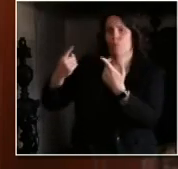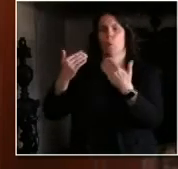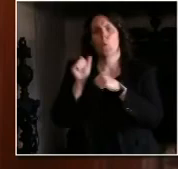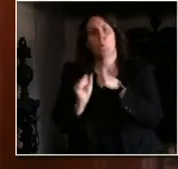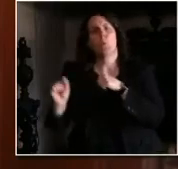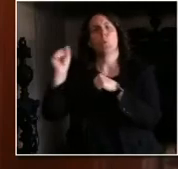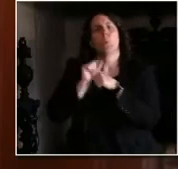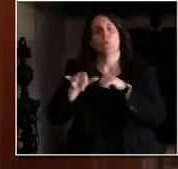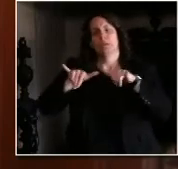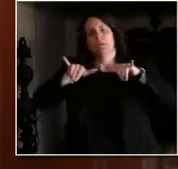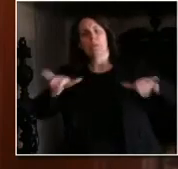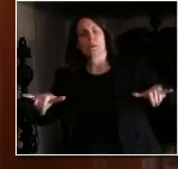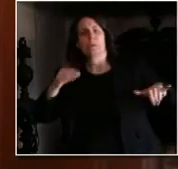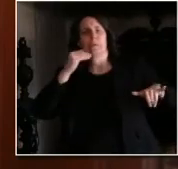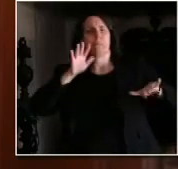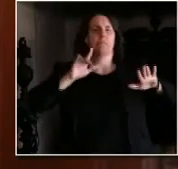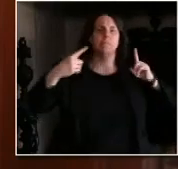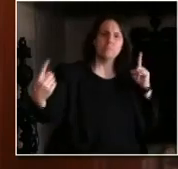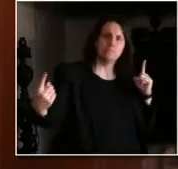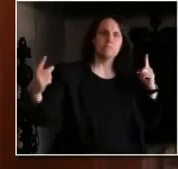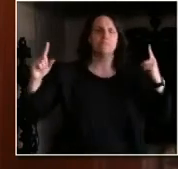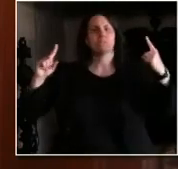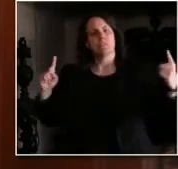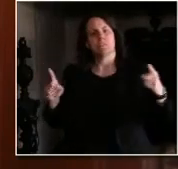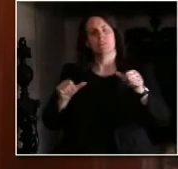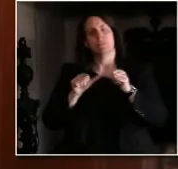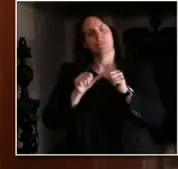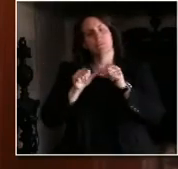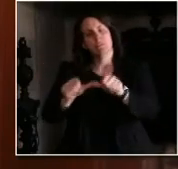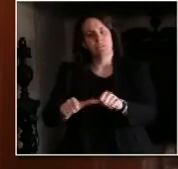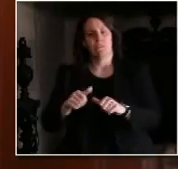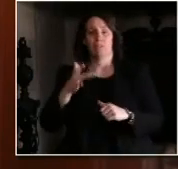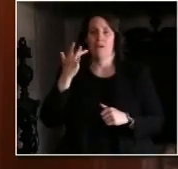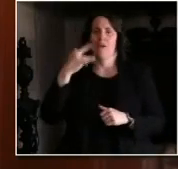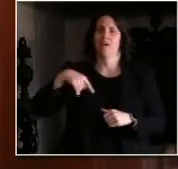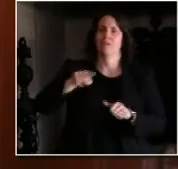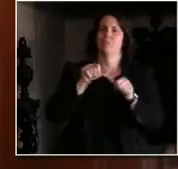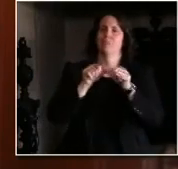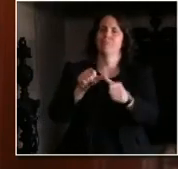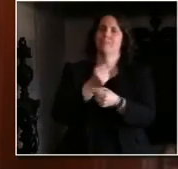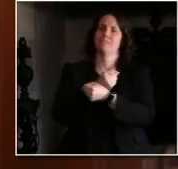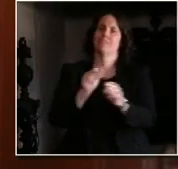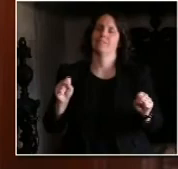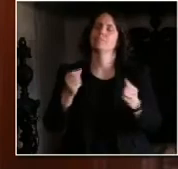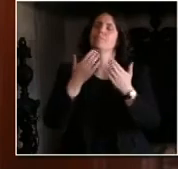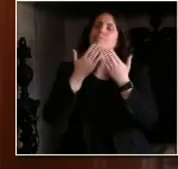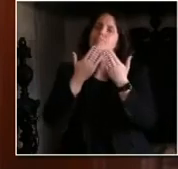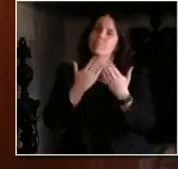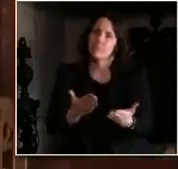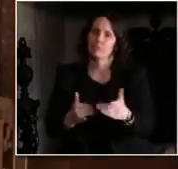let's keep up the good work, Wisconsin. And with that, I'll turn it over to Secretary Andrea Powell.